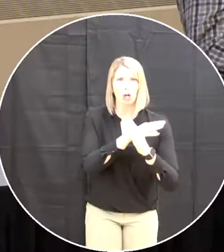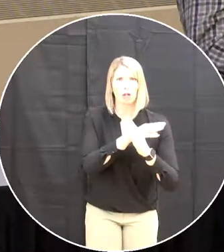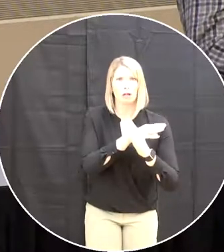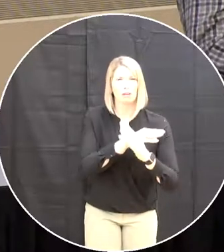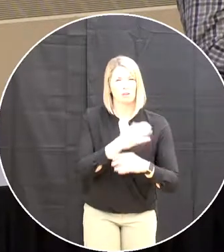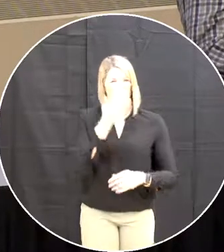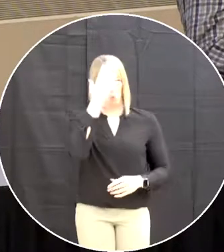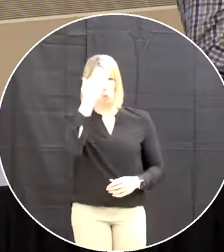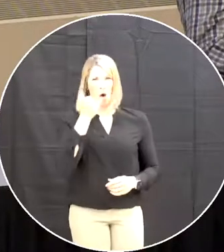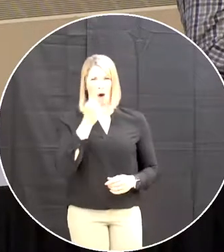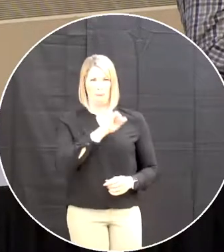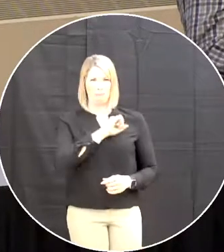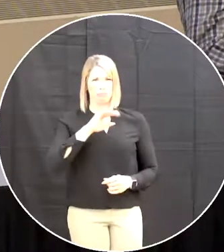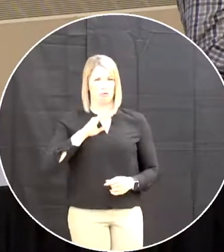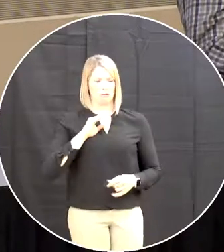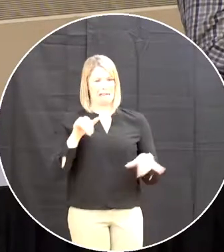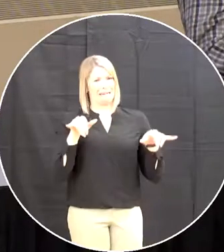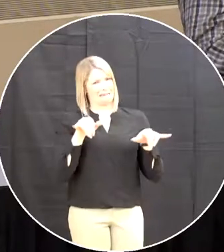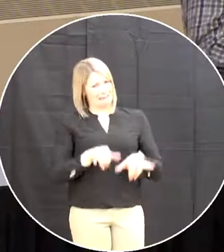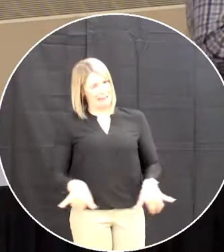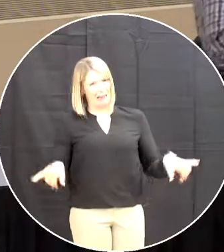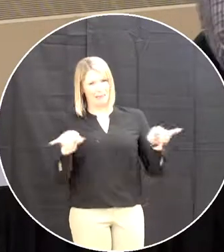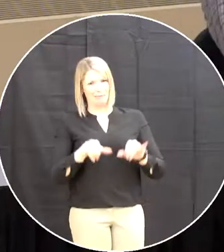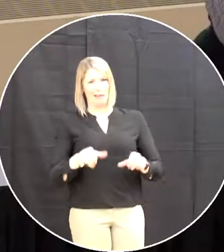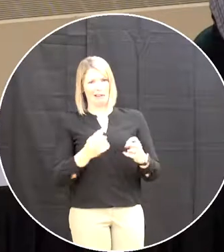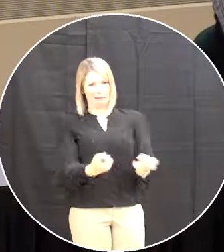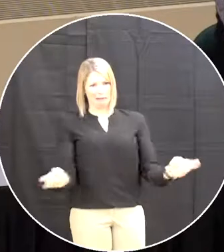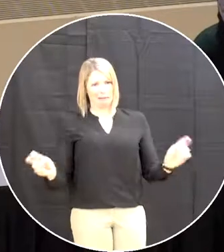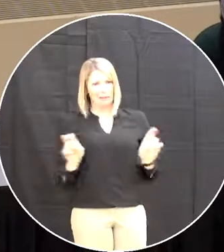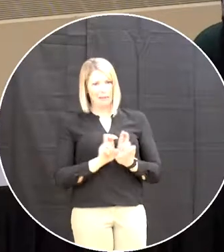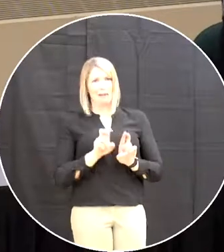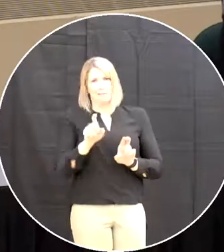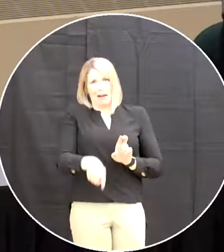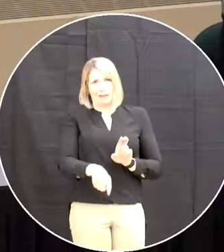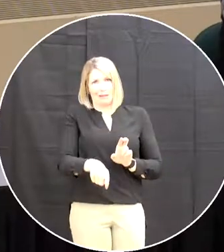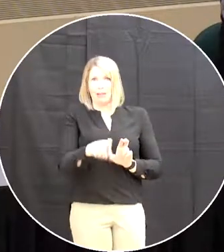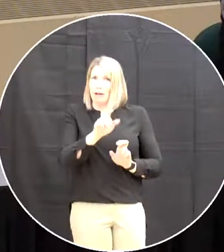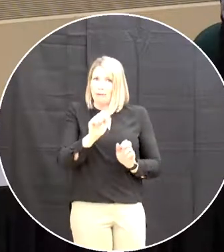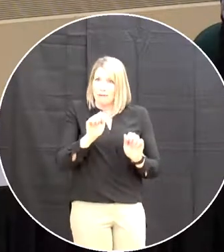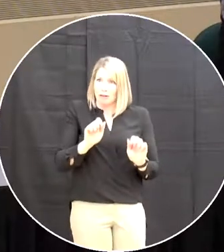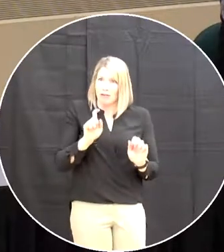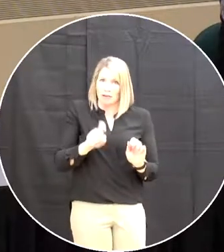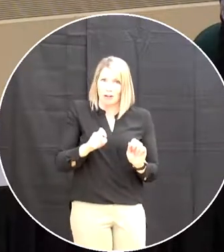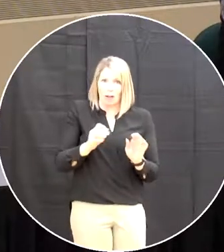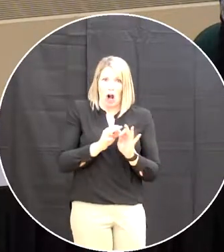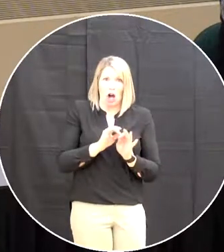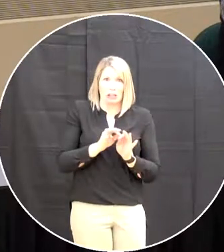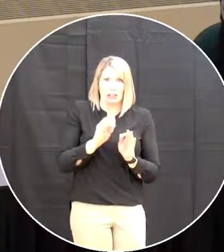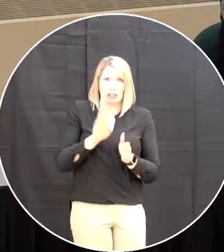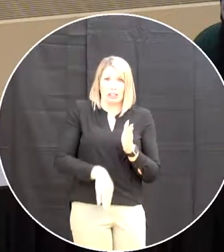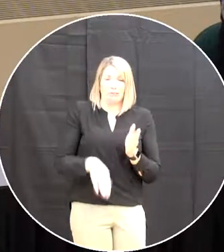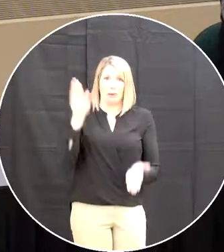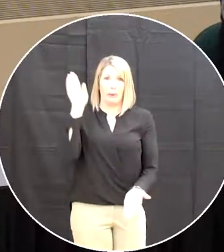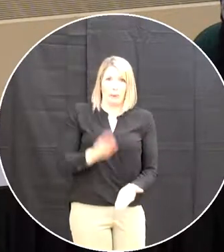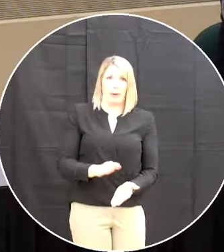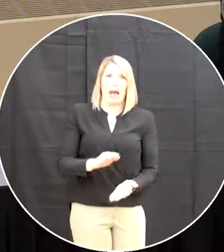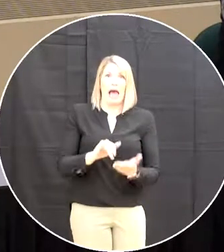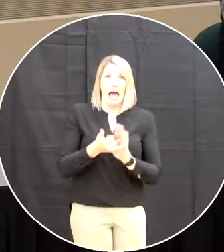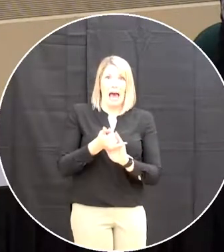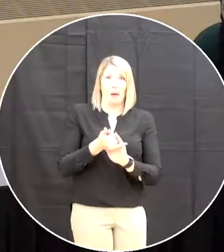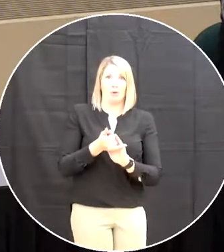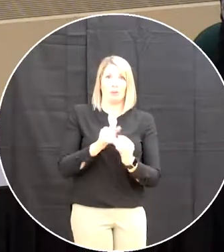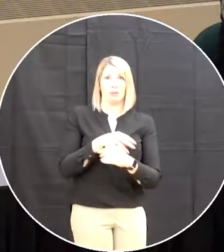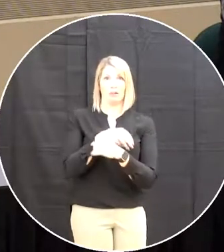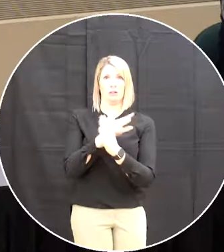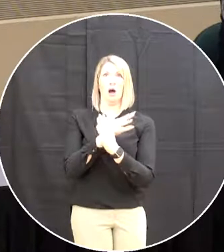hybrid model of our meeting structure the other concern that i have about the way that we do that is is that it eliminates some people